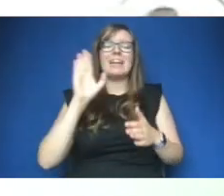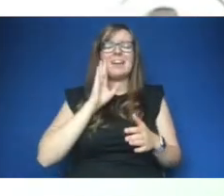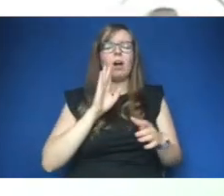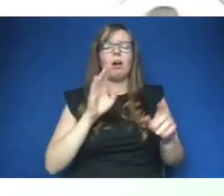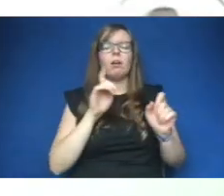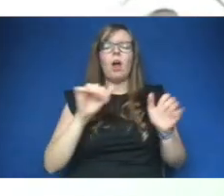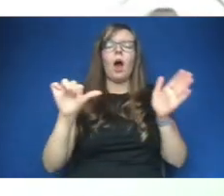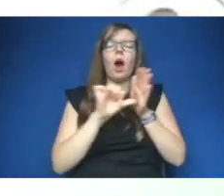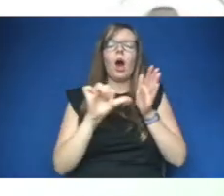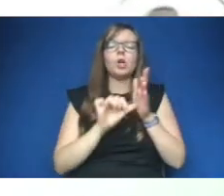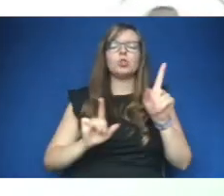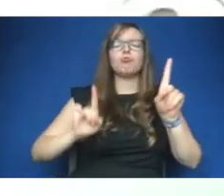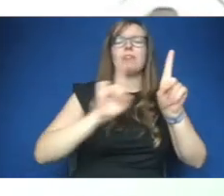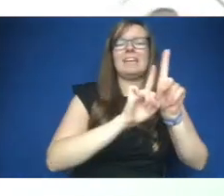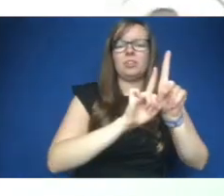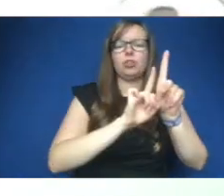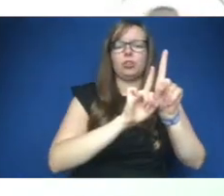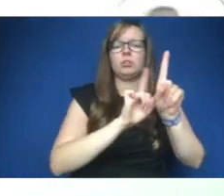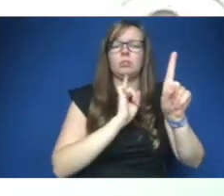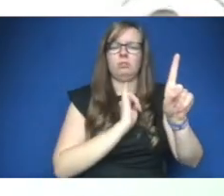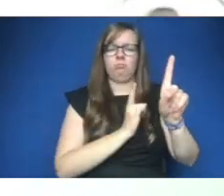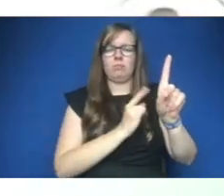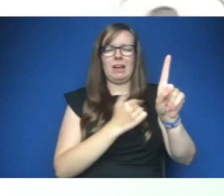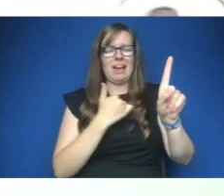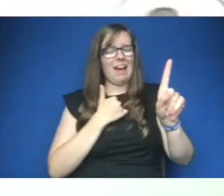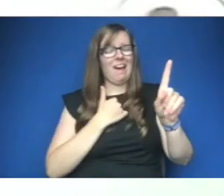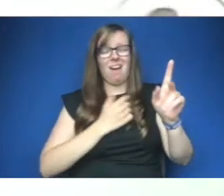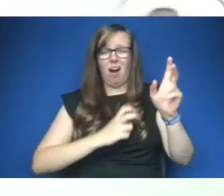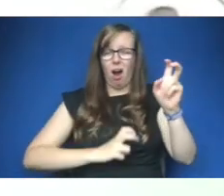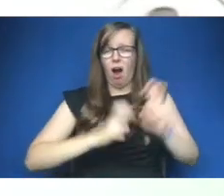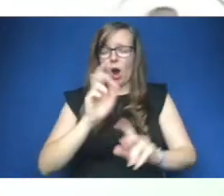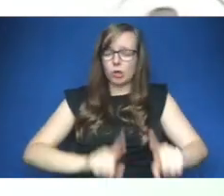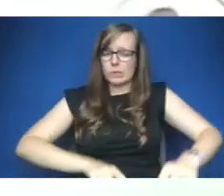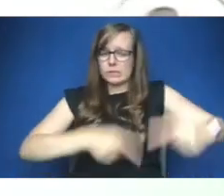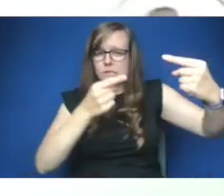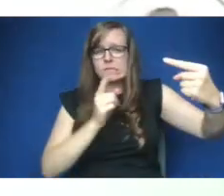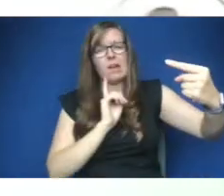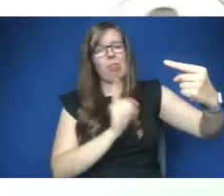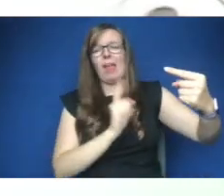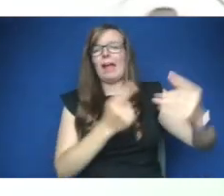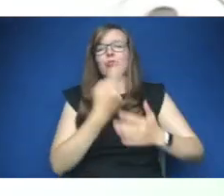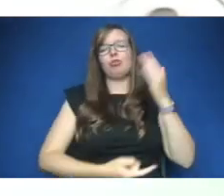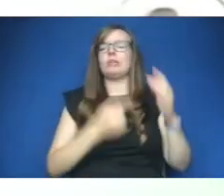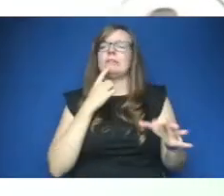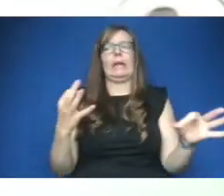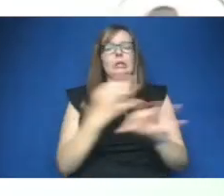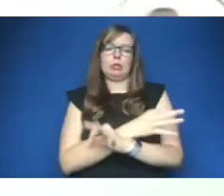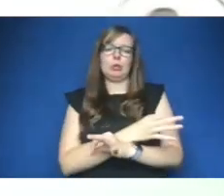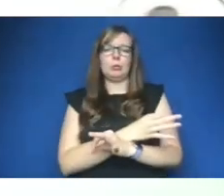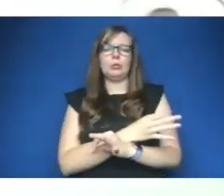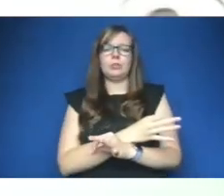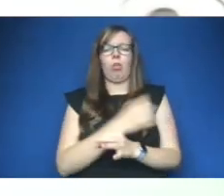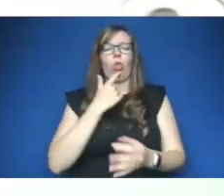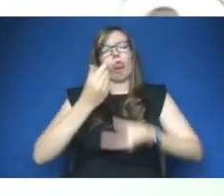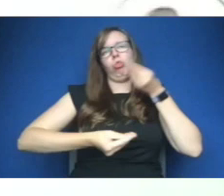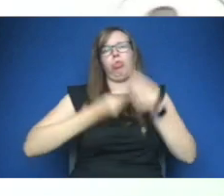those that are marginalized and i argue so often that this is just to get out close especially when we think about those people